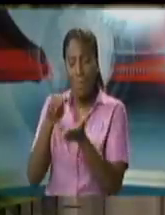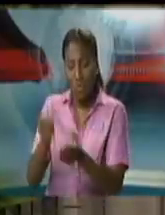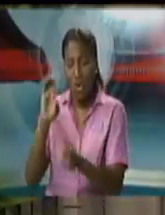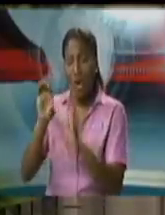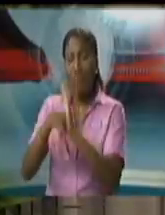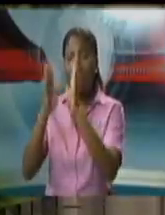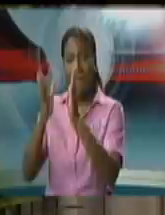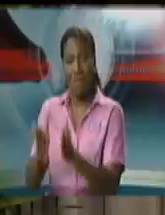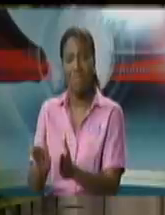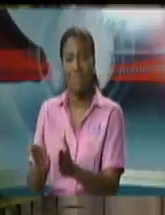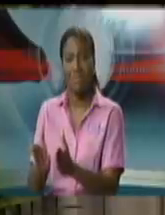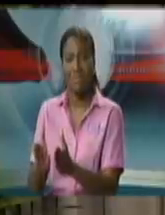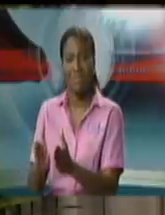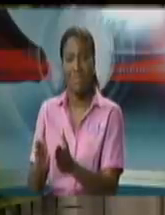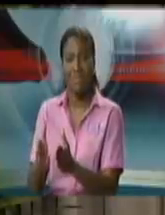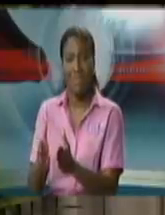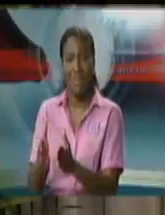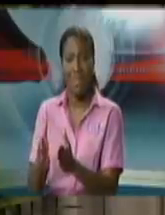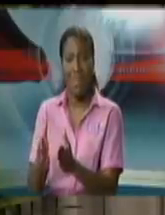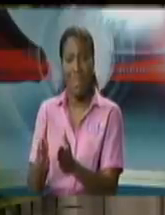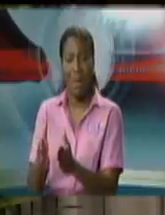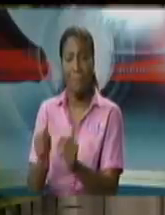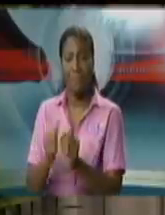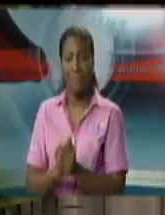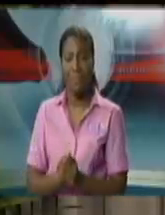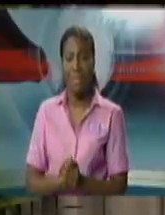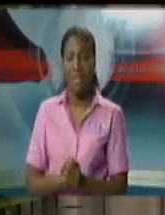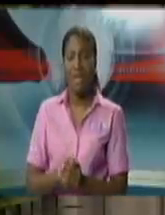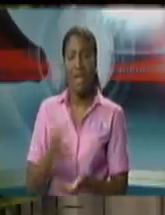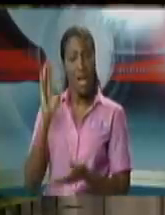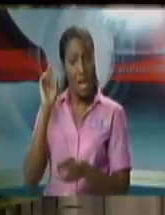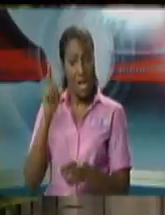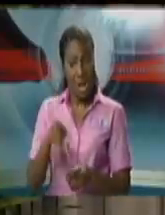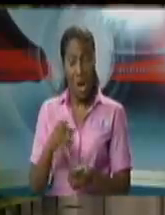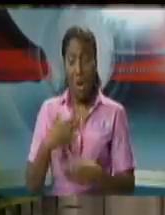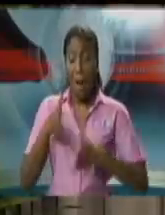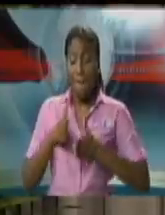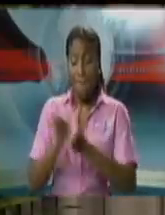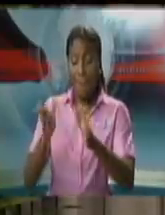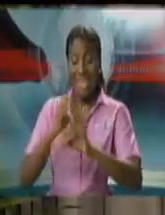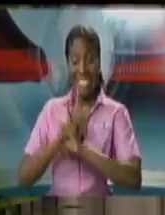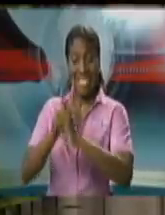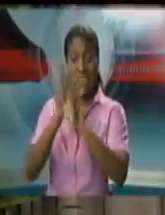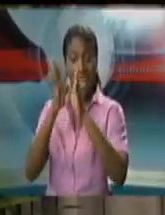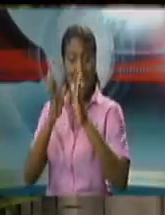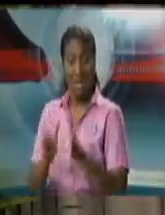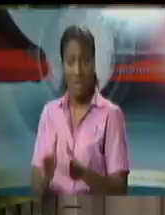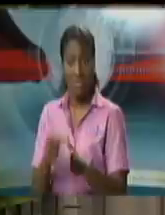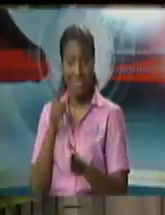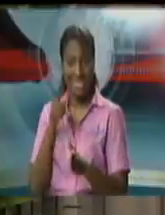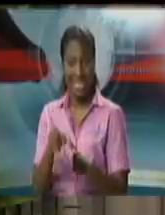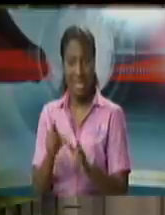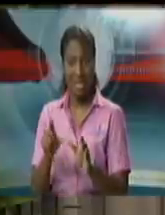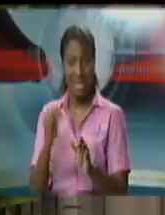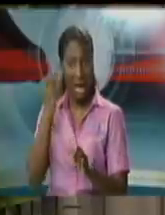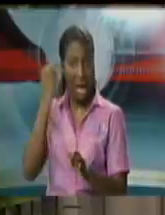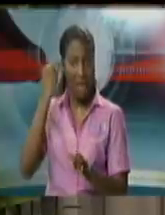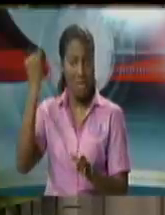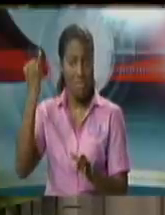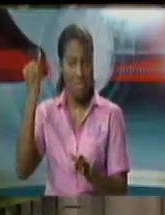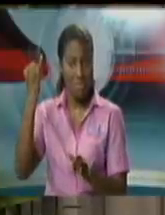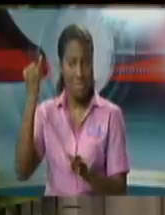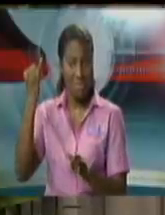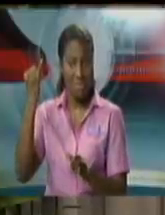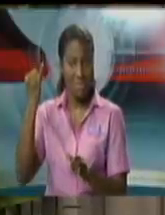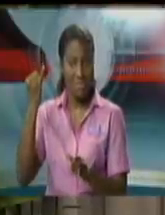choice versus competent counsel that public defenders division came about as an exercise that i